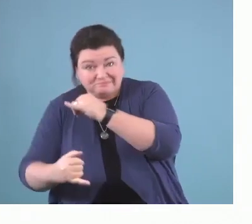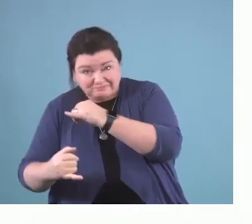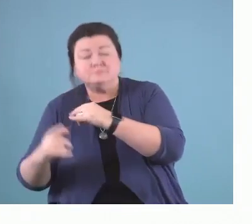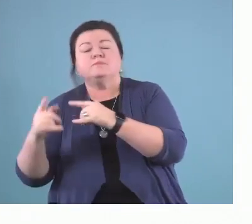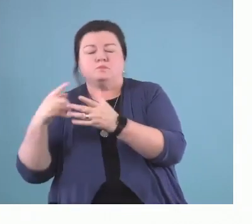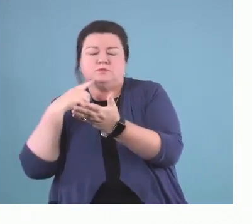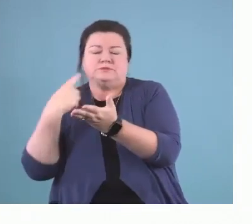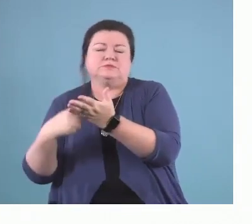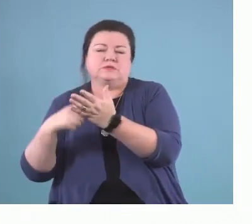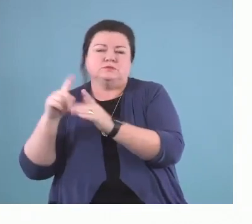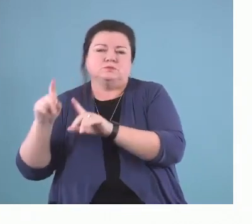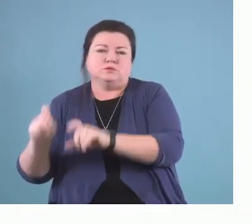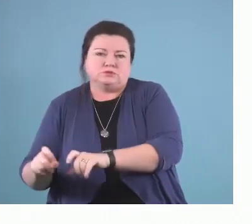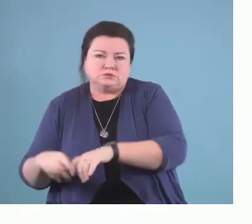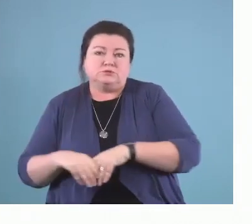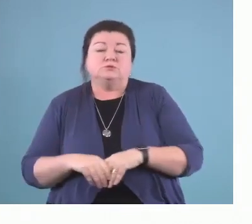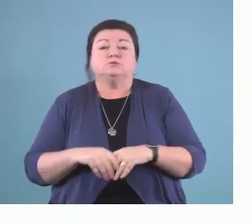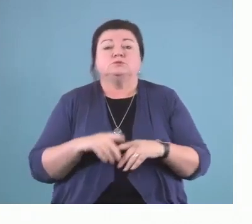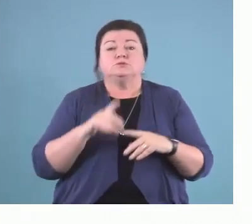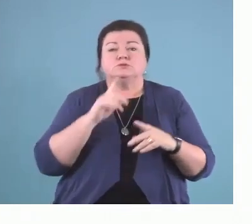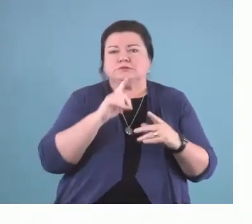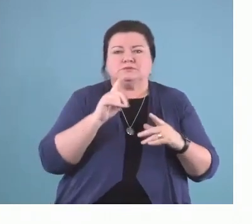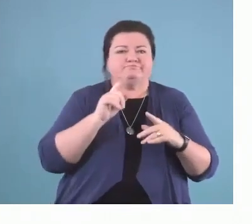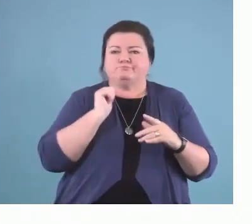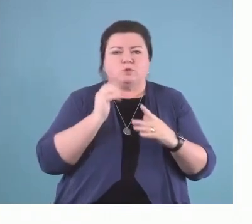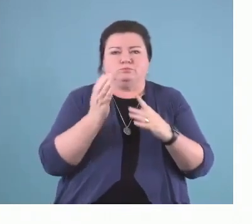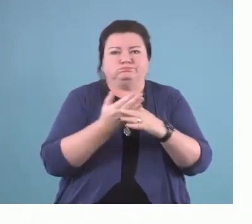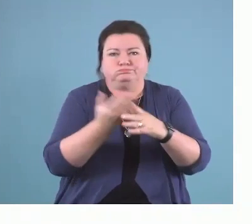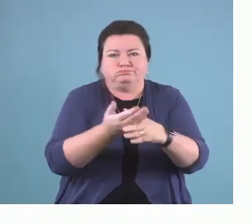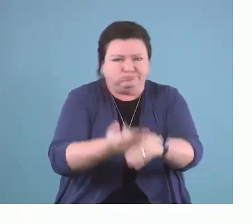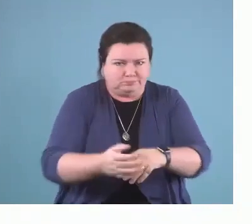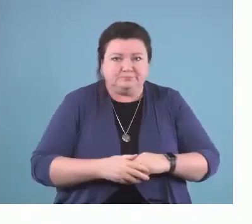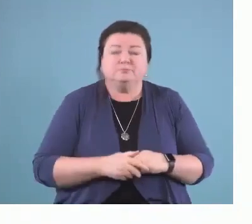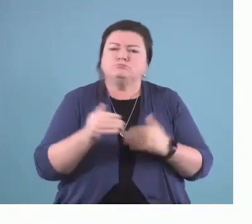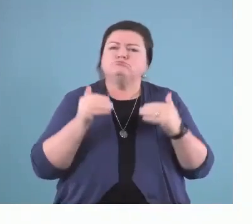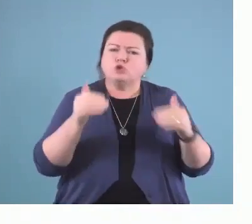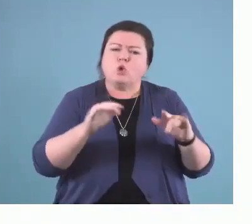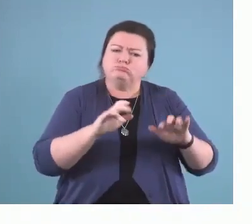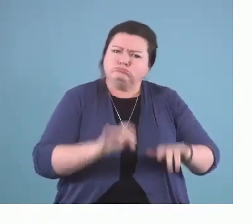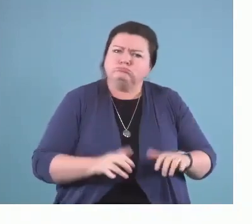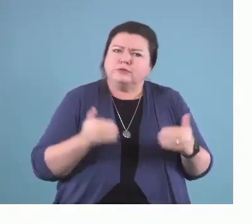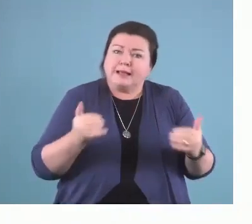then we can go over them at the end with Dr. Moody.